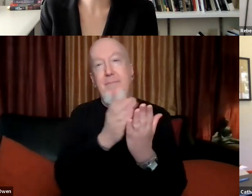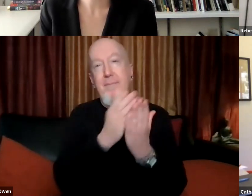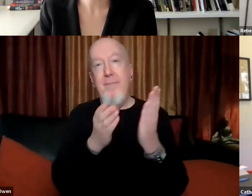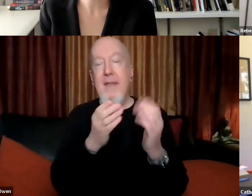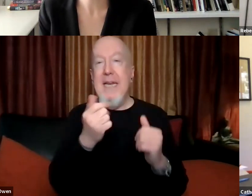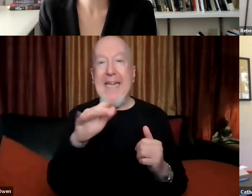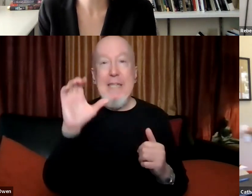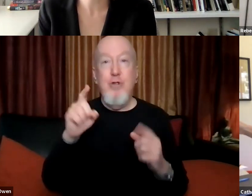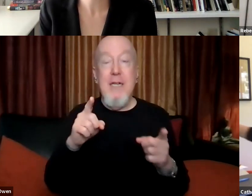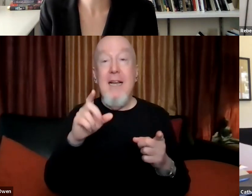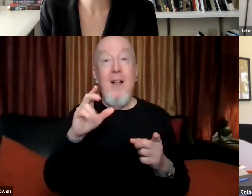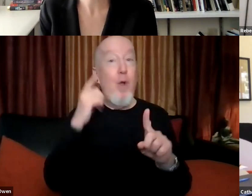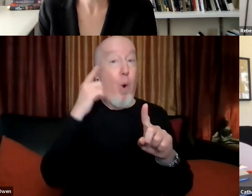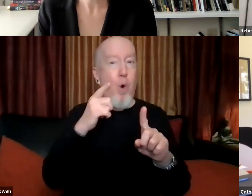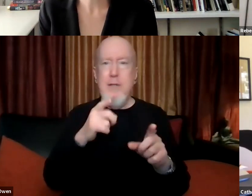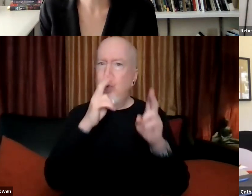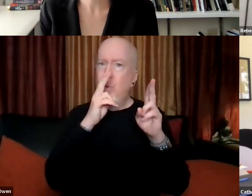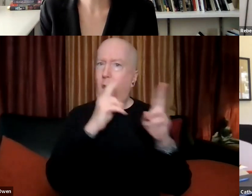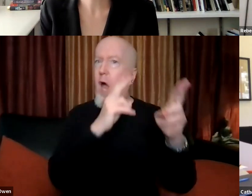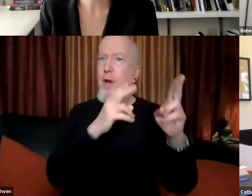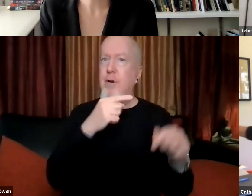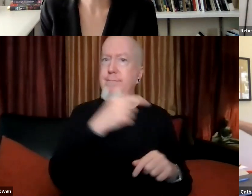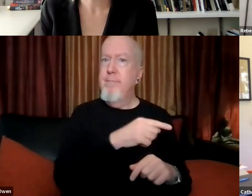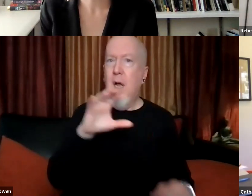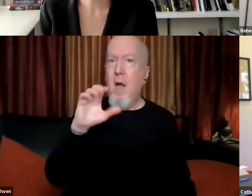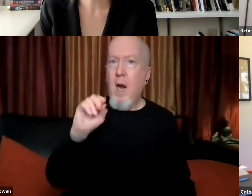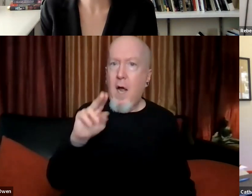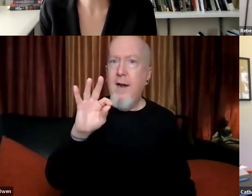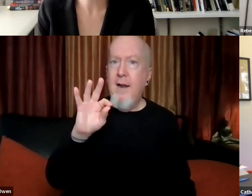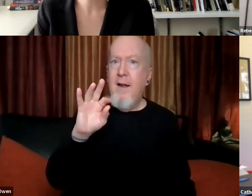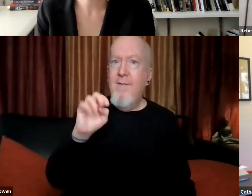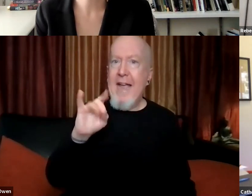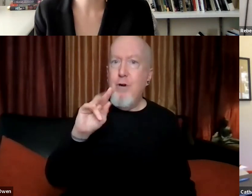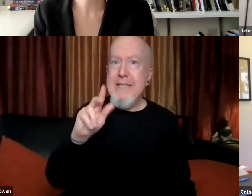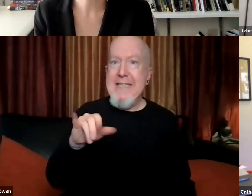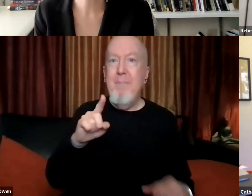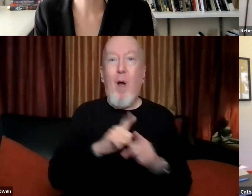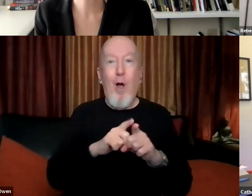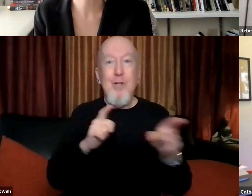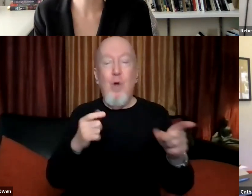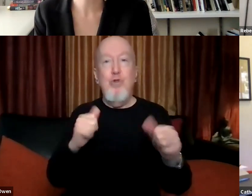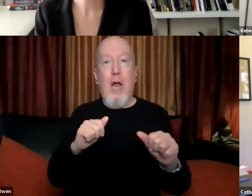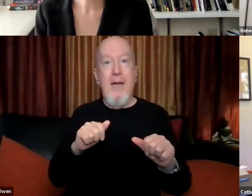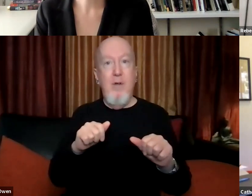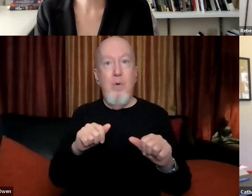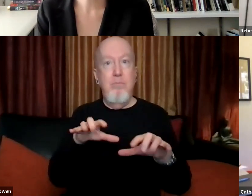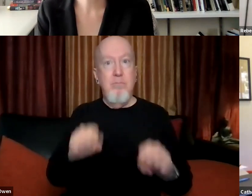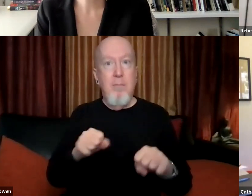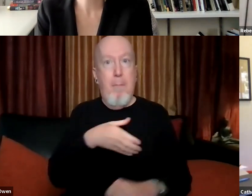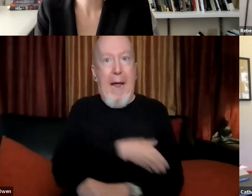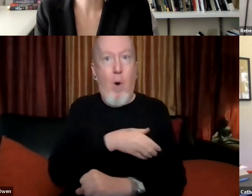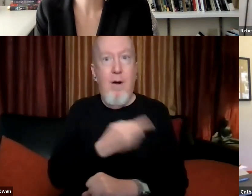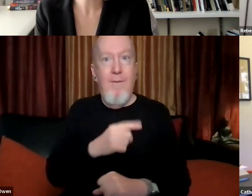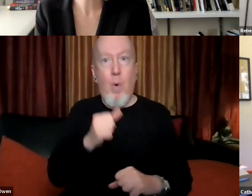to honor the history of the Confederacy, but it's also, it was about gathering power for the women who participated in it. Um,